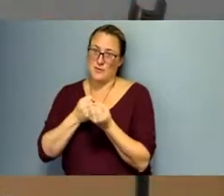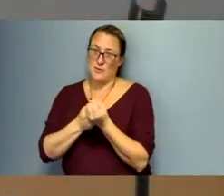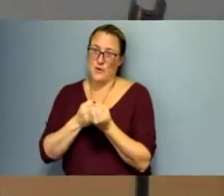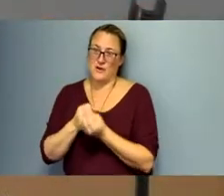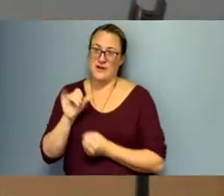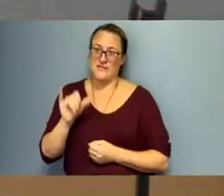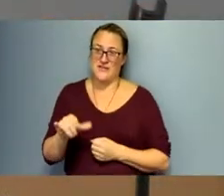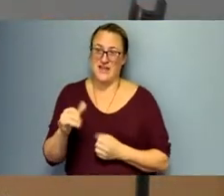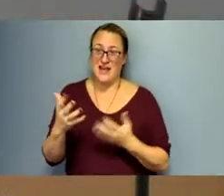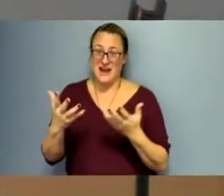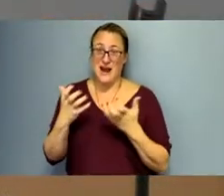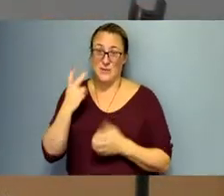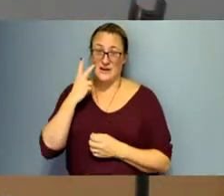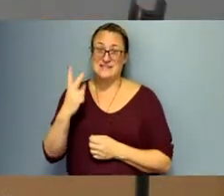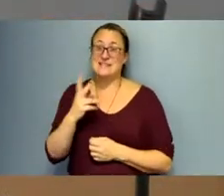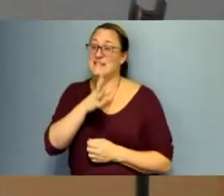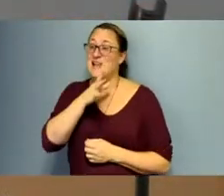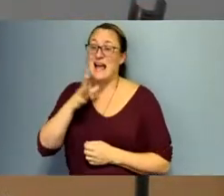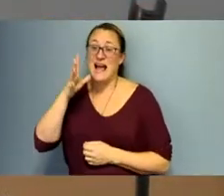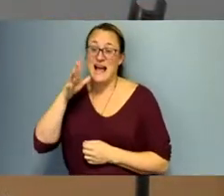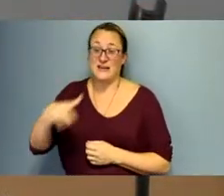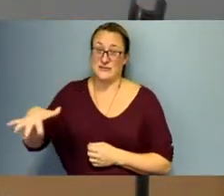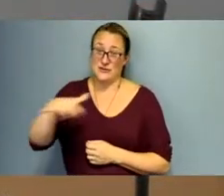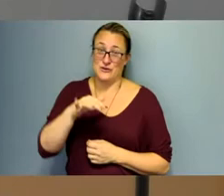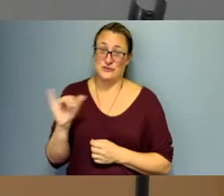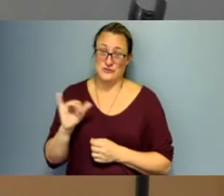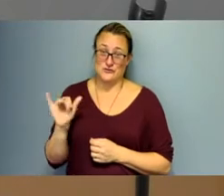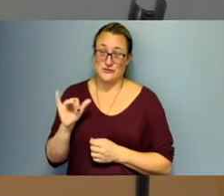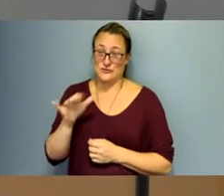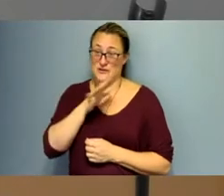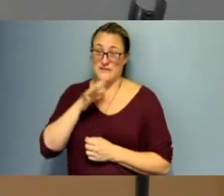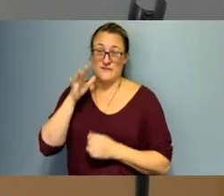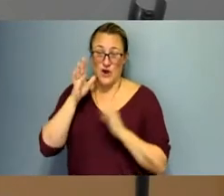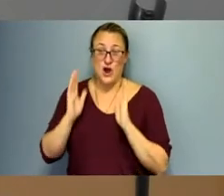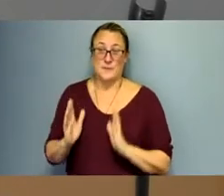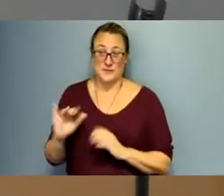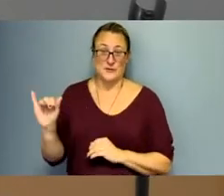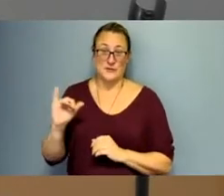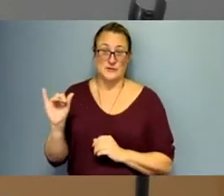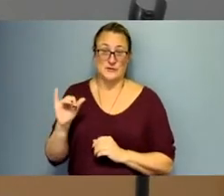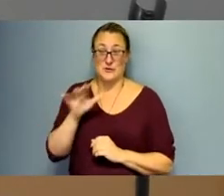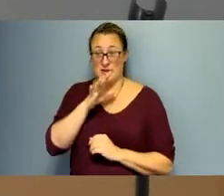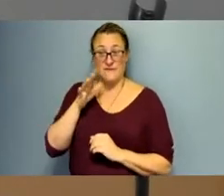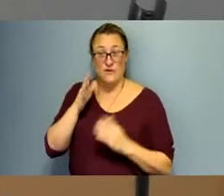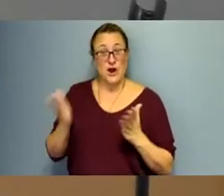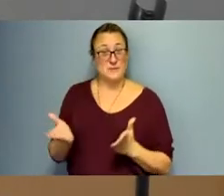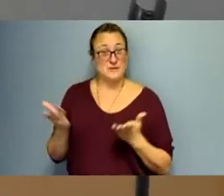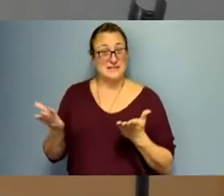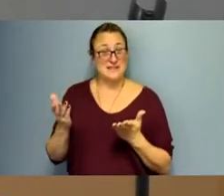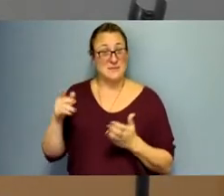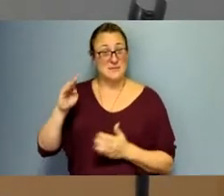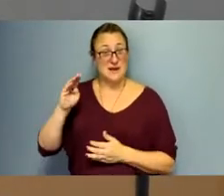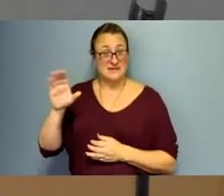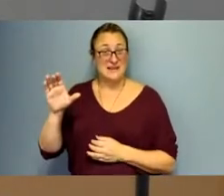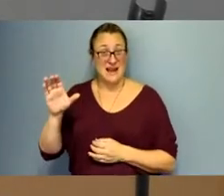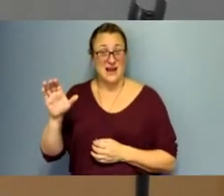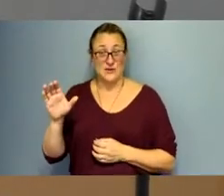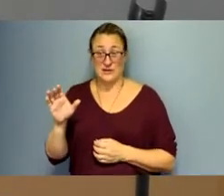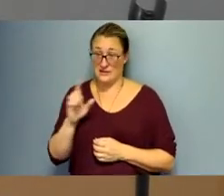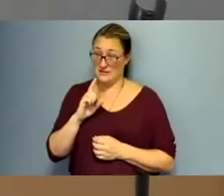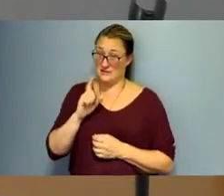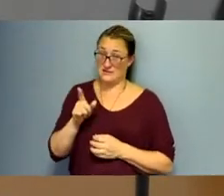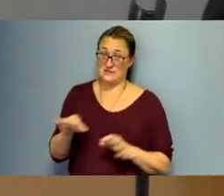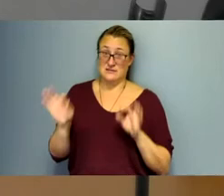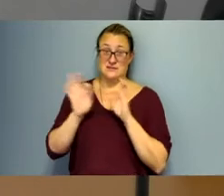the agricultural world as well. I really want to see the farmers that we have in Bucks County because that's such a large part of our